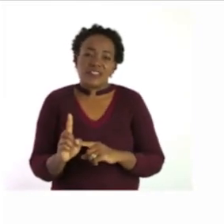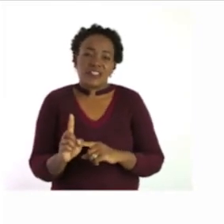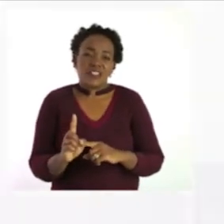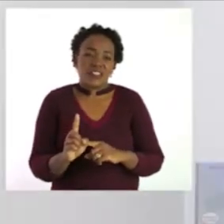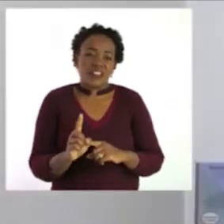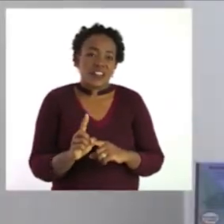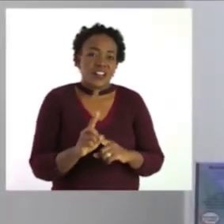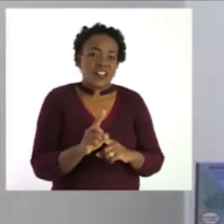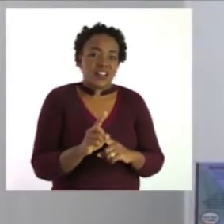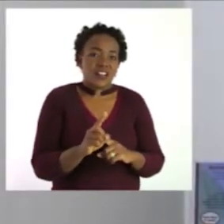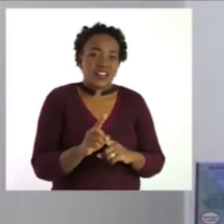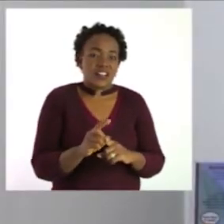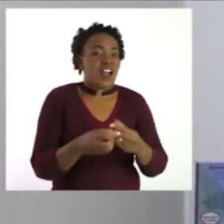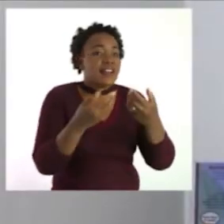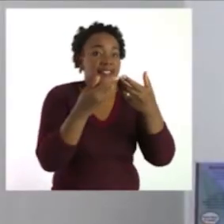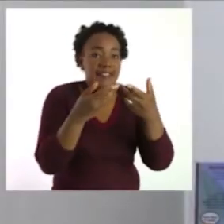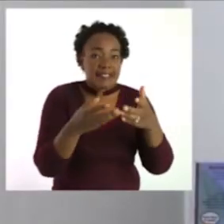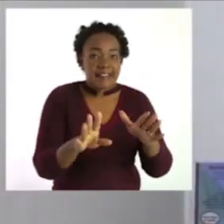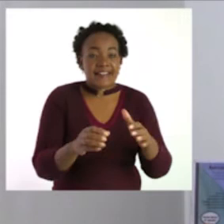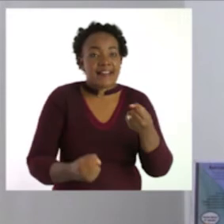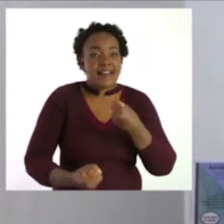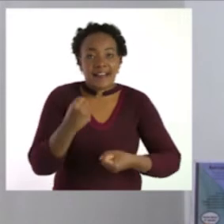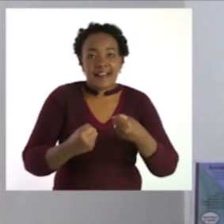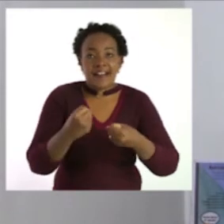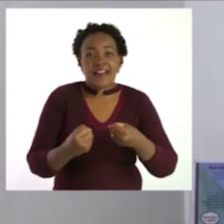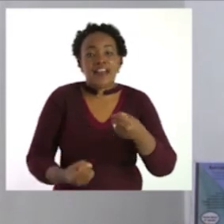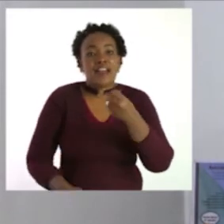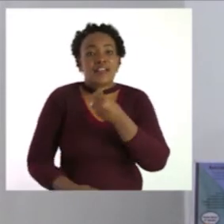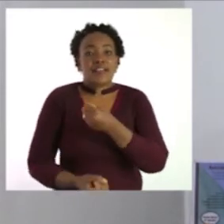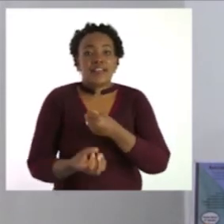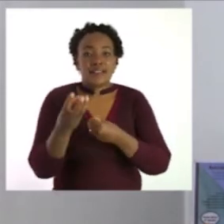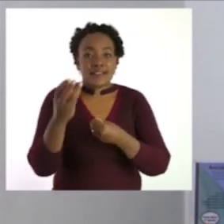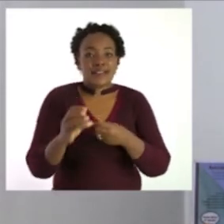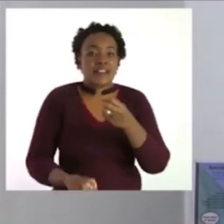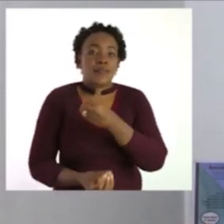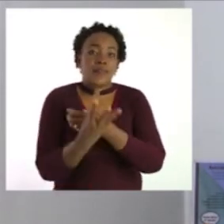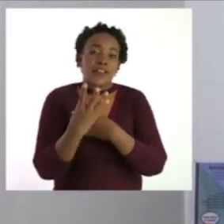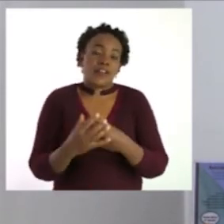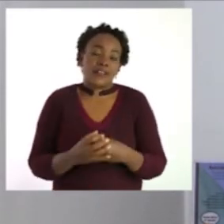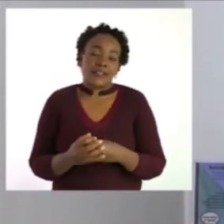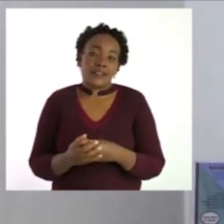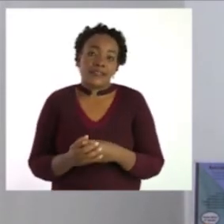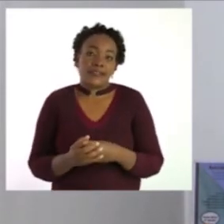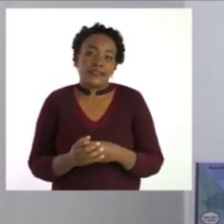edwina starts running at 6 a.m